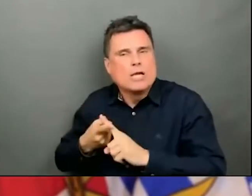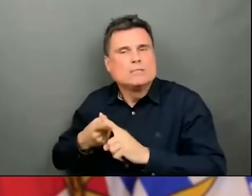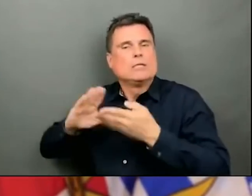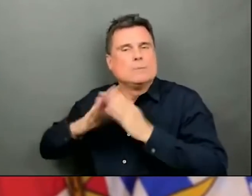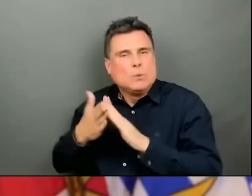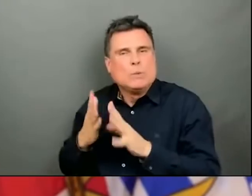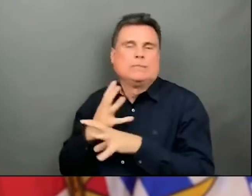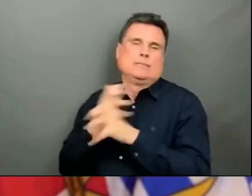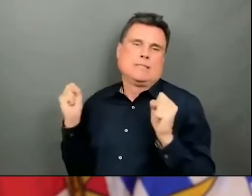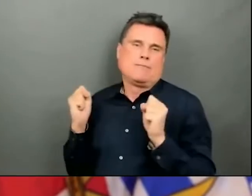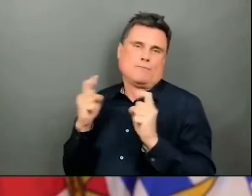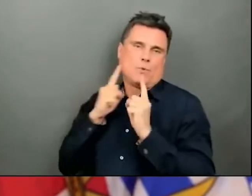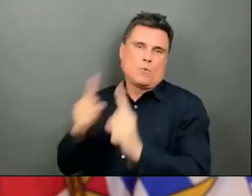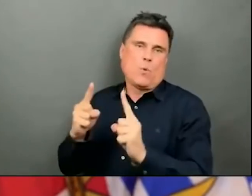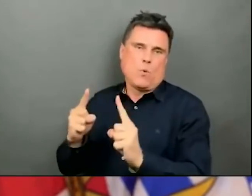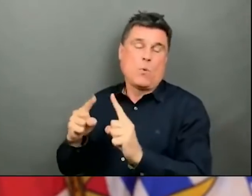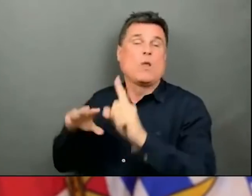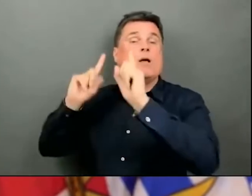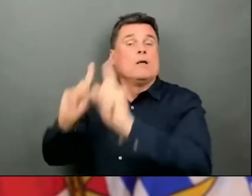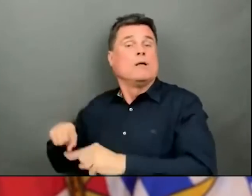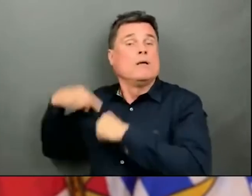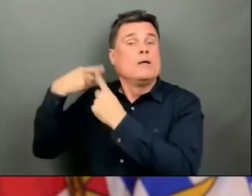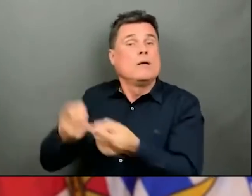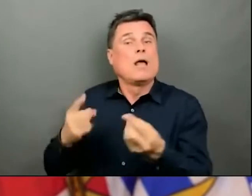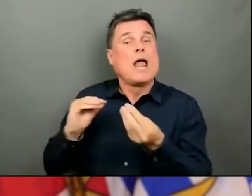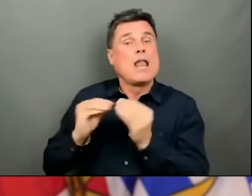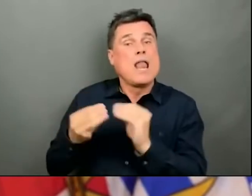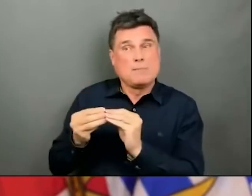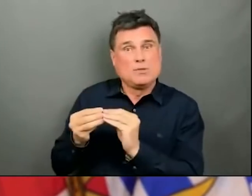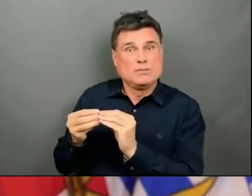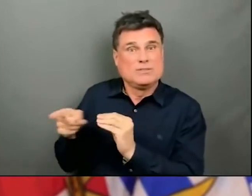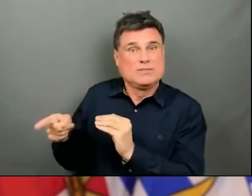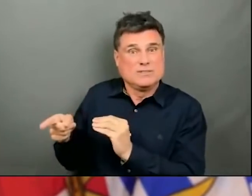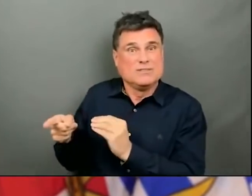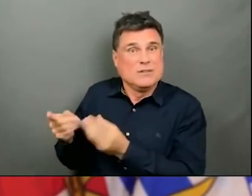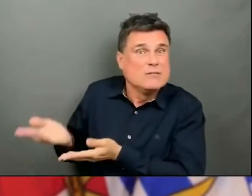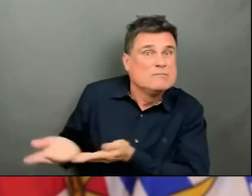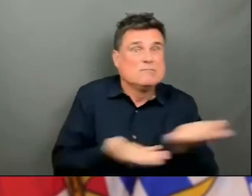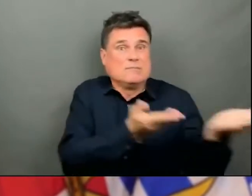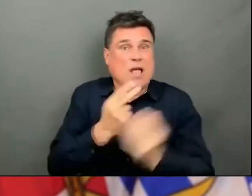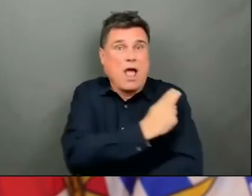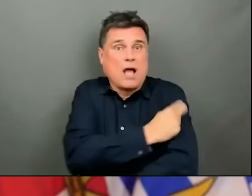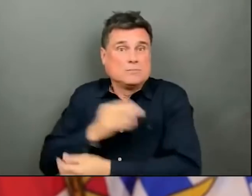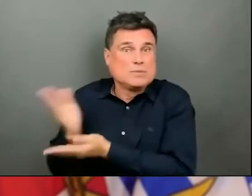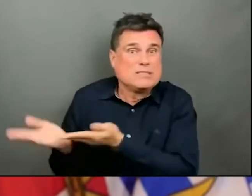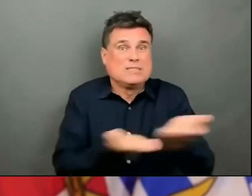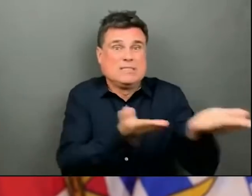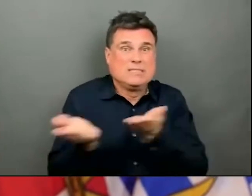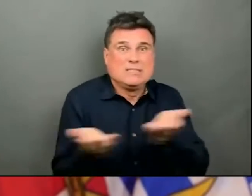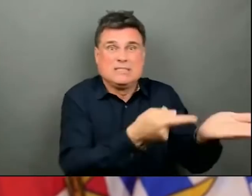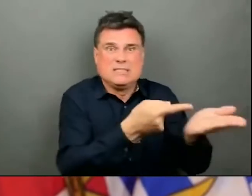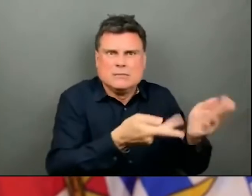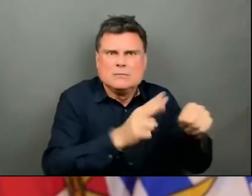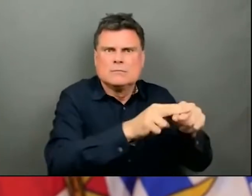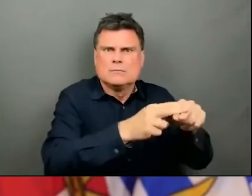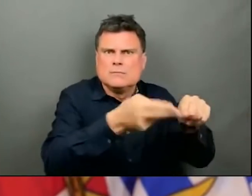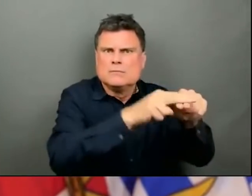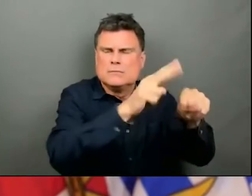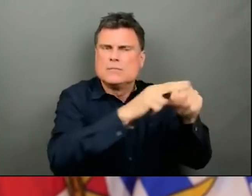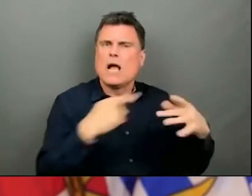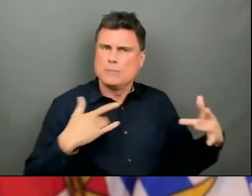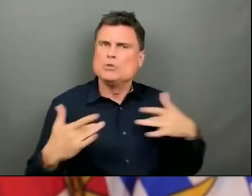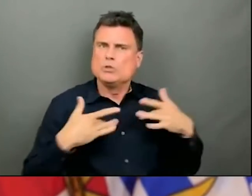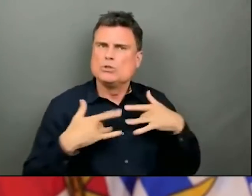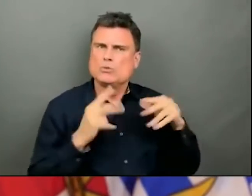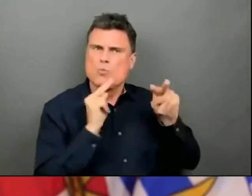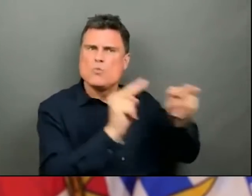number of hospitalizations and people in ICU continues to be alarming and to rise. The pressure on our